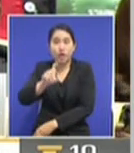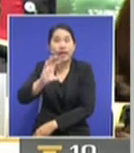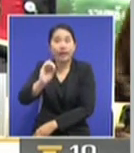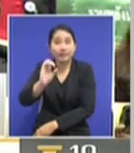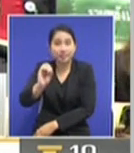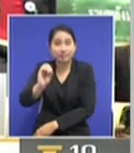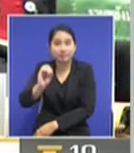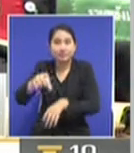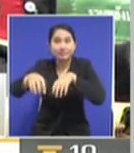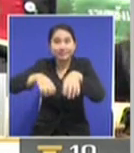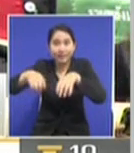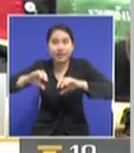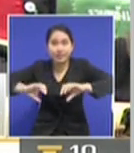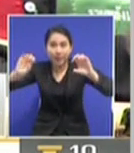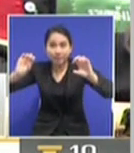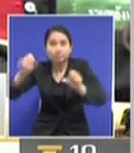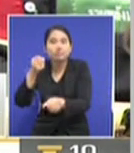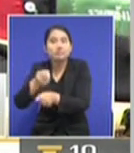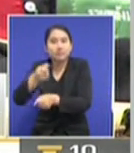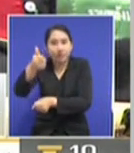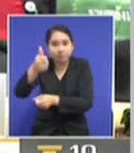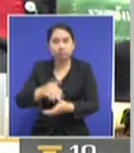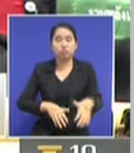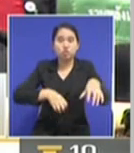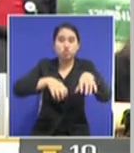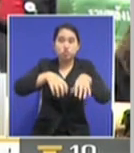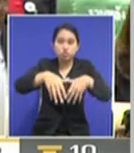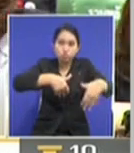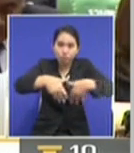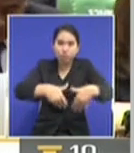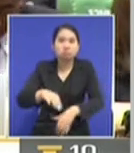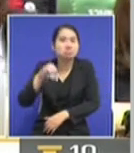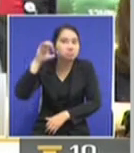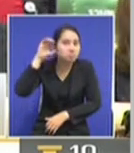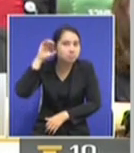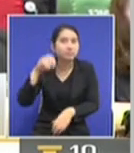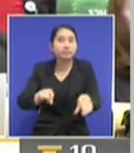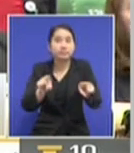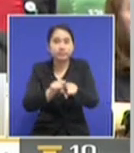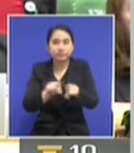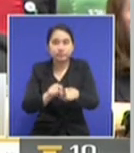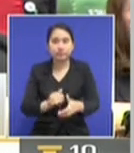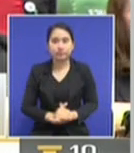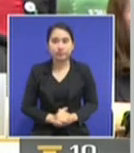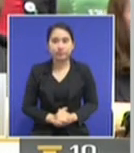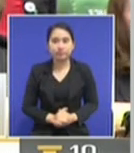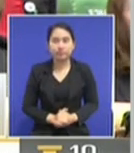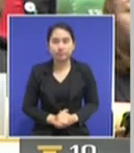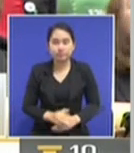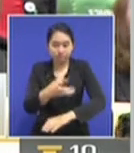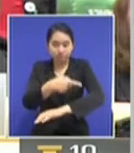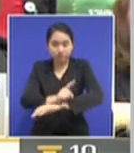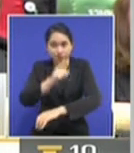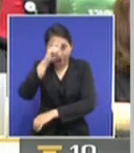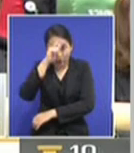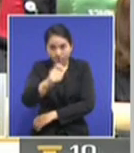say that this is kind of big play, big theaters.